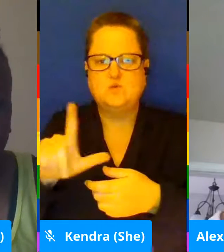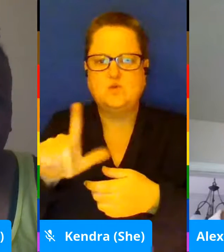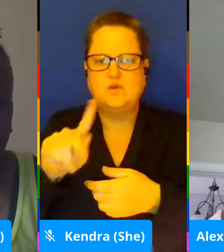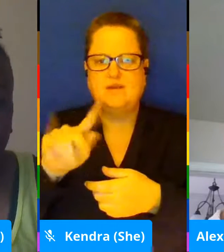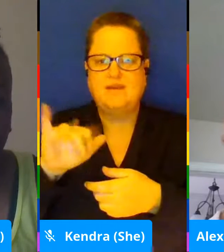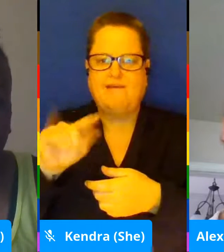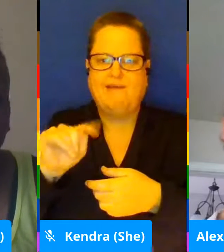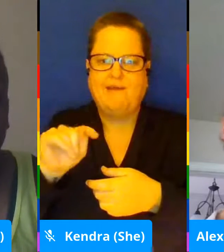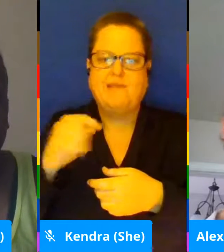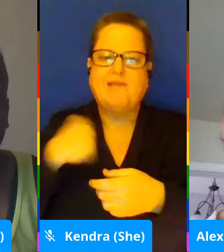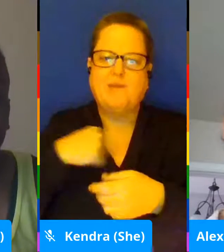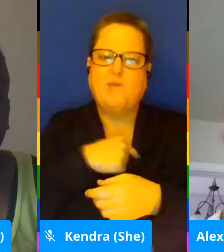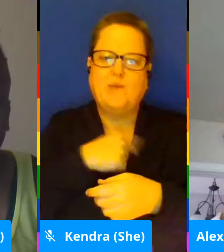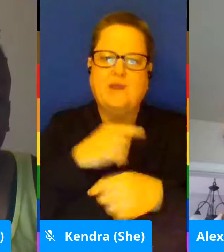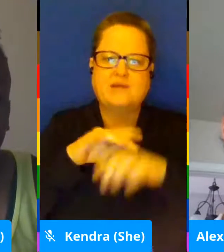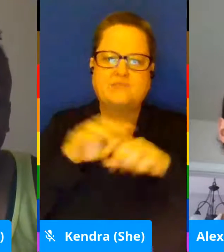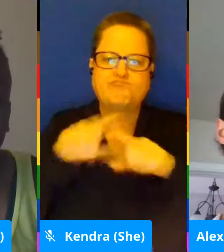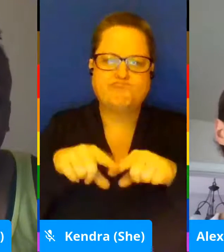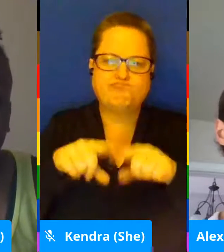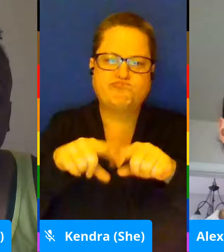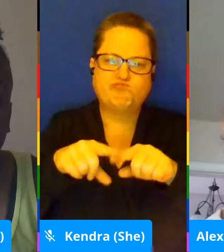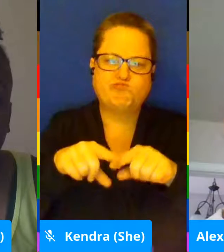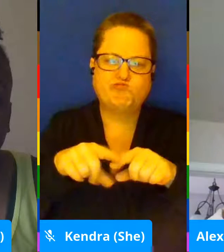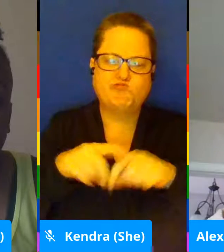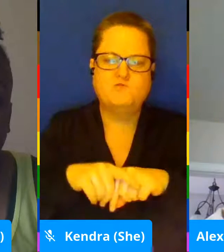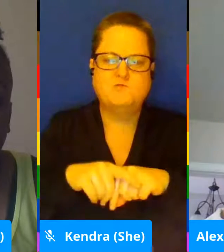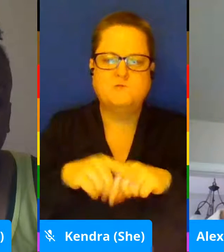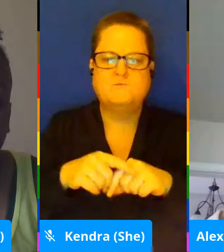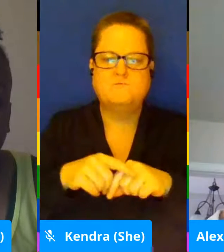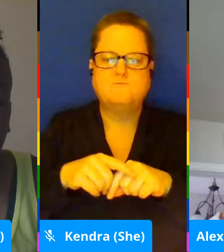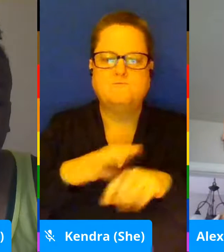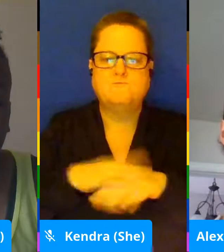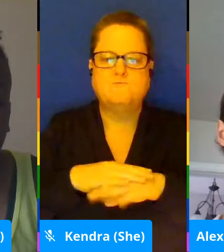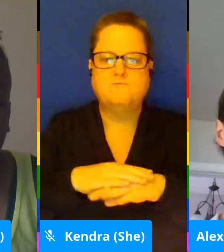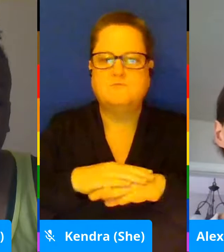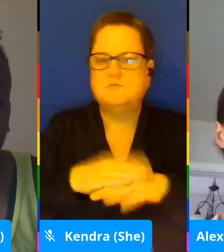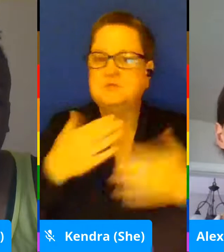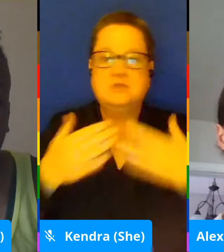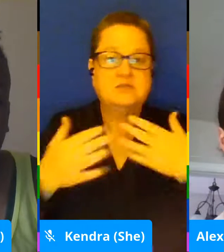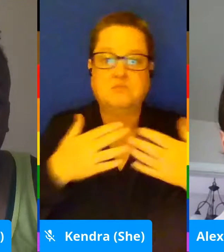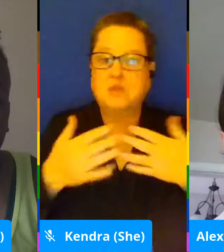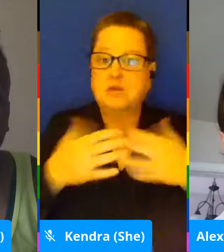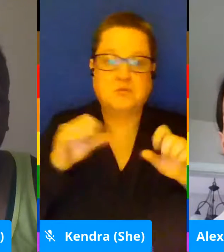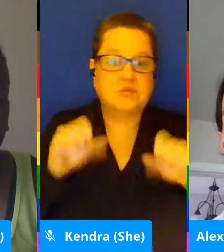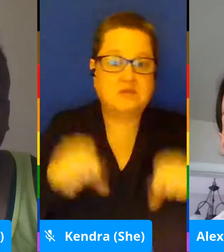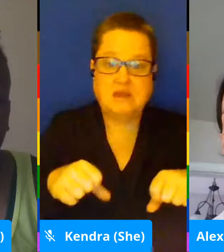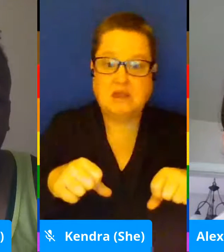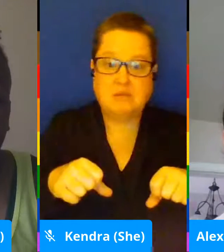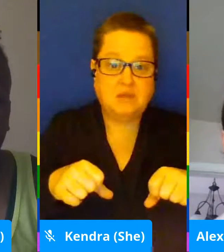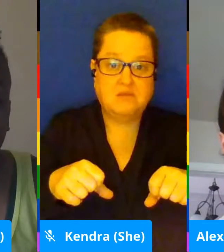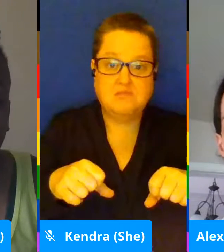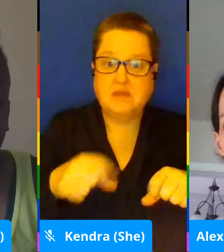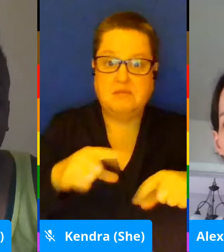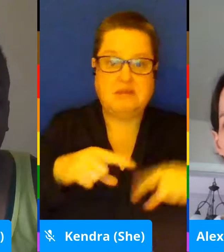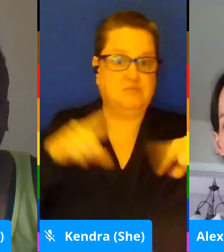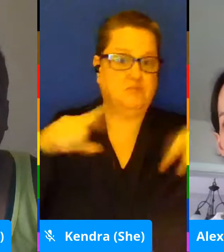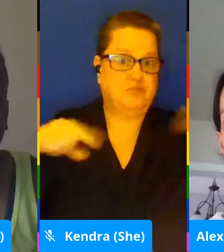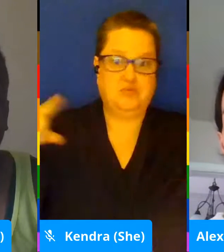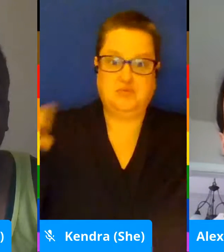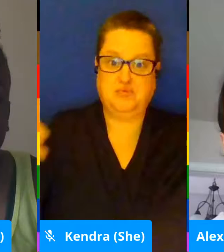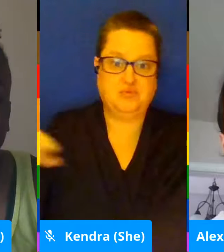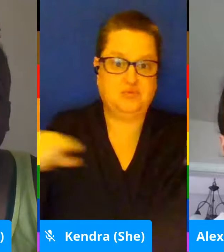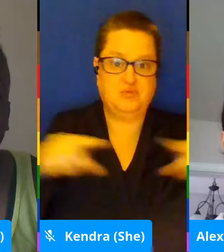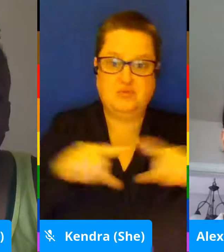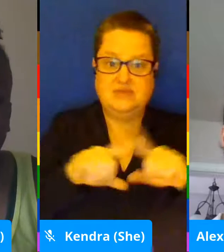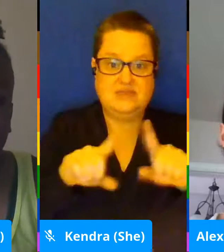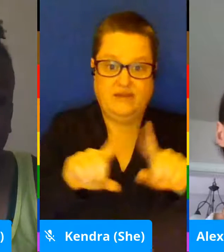back and rely on. And it doesn't matter what they are, they can be all kinds of different things. And I'll give you some examples in